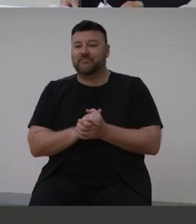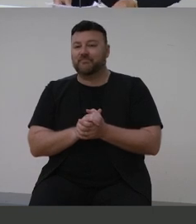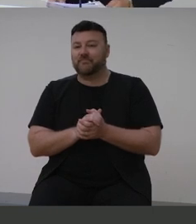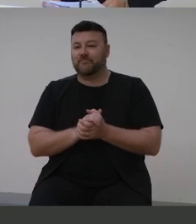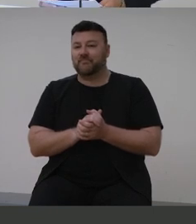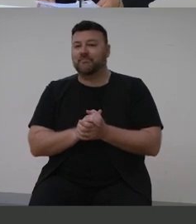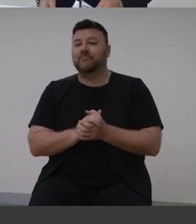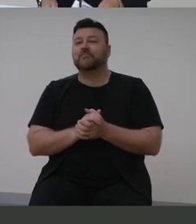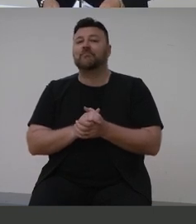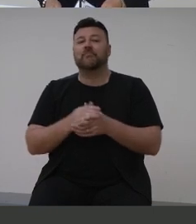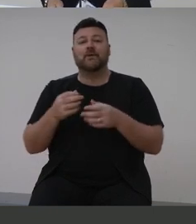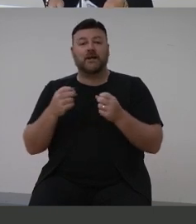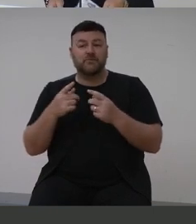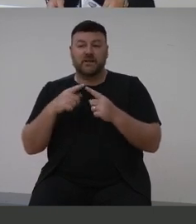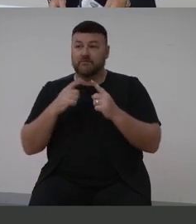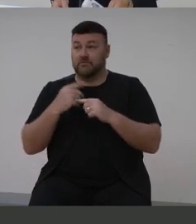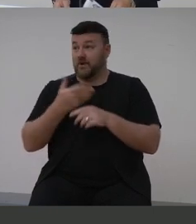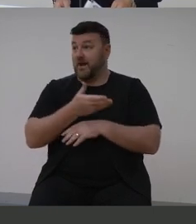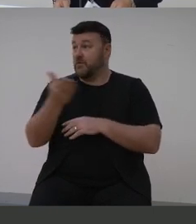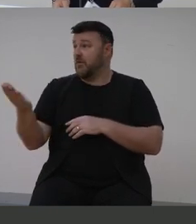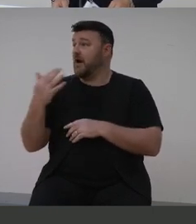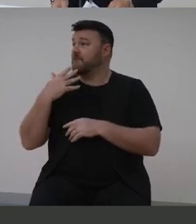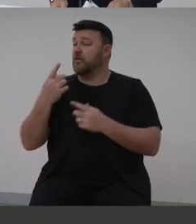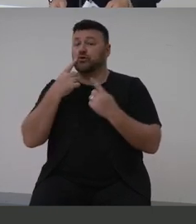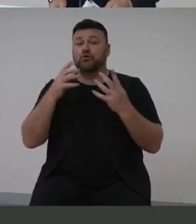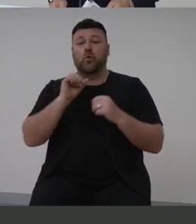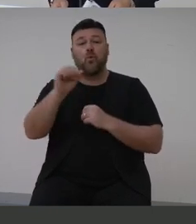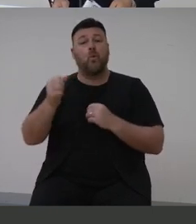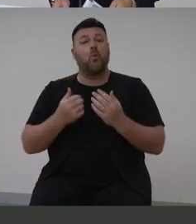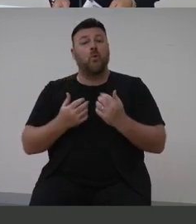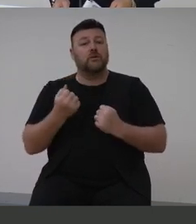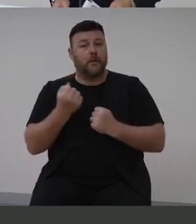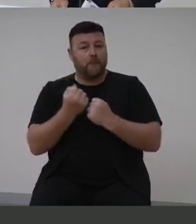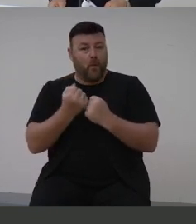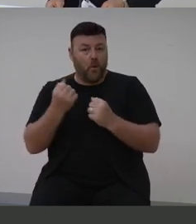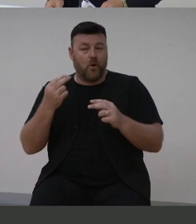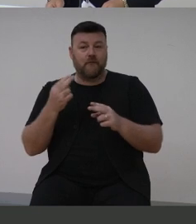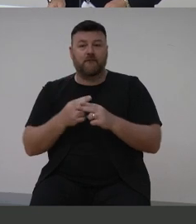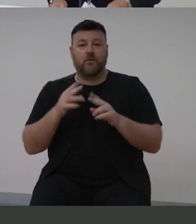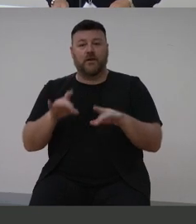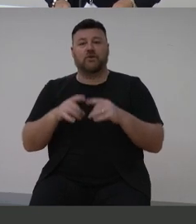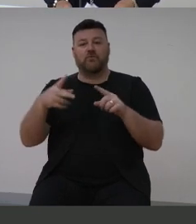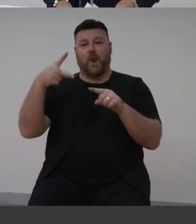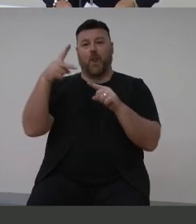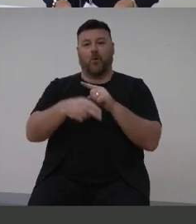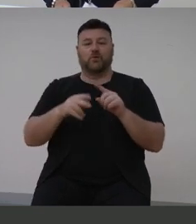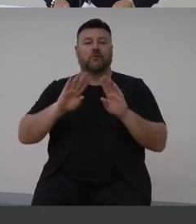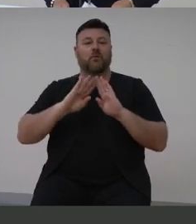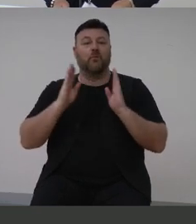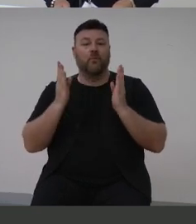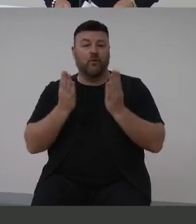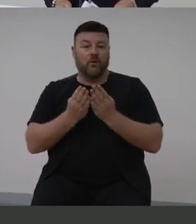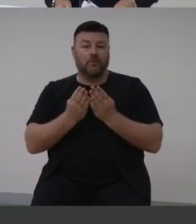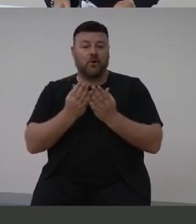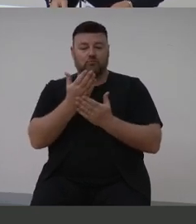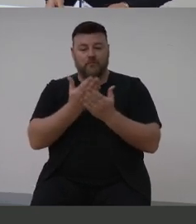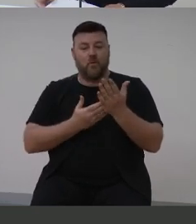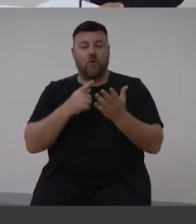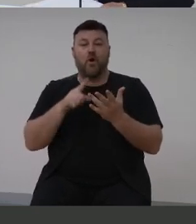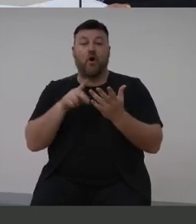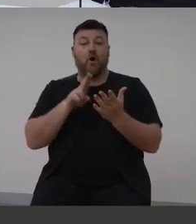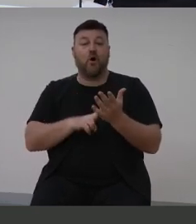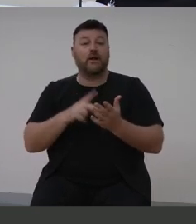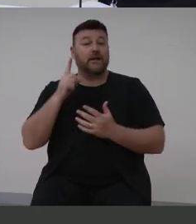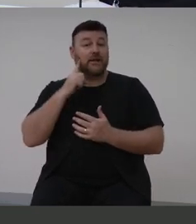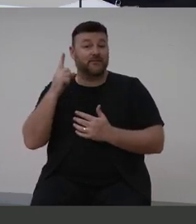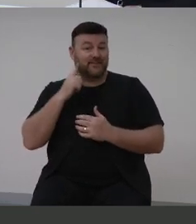And thank you to everyone for showing your support for the Australian launch of the World Report on Hearing. I now invite